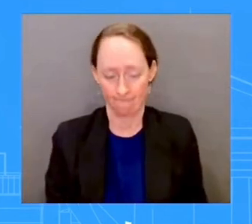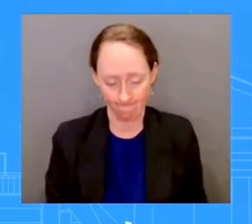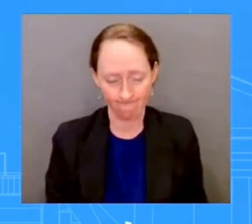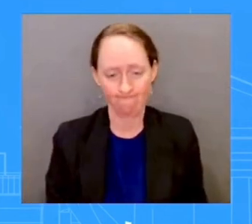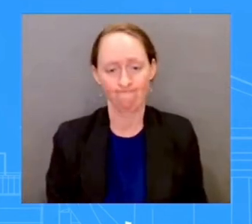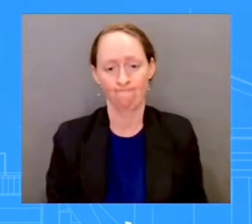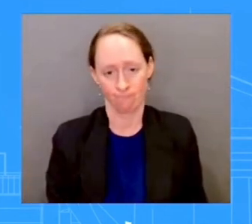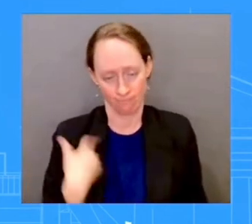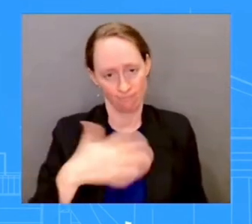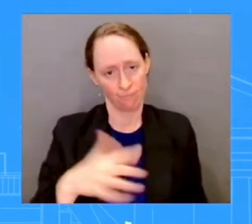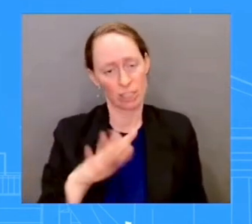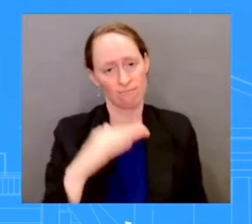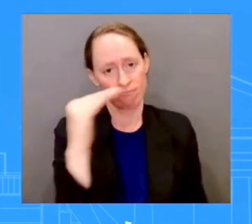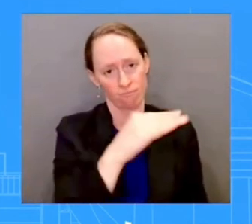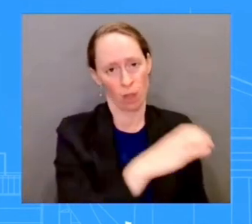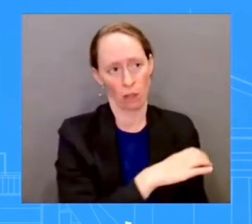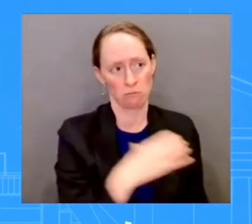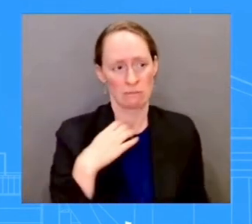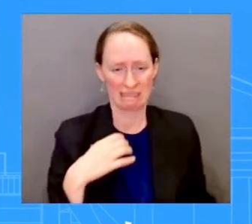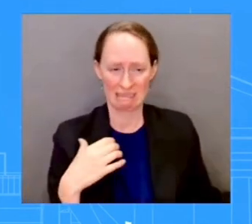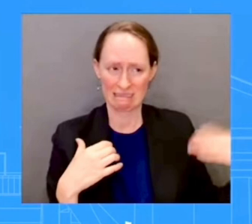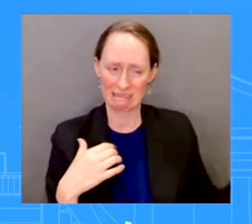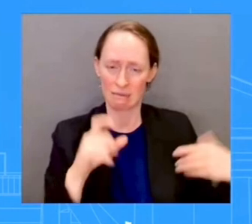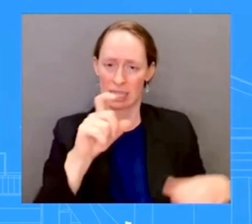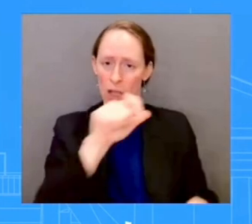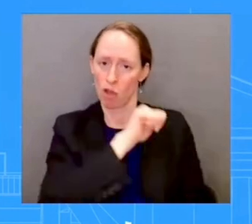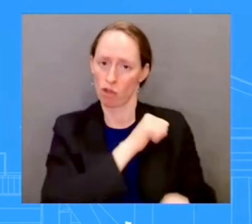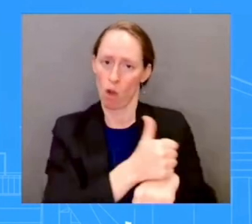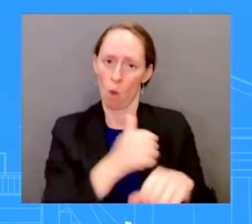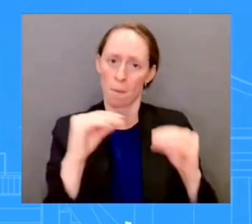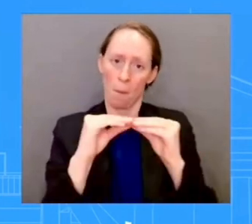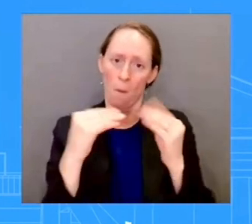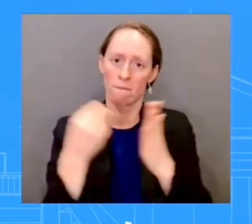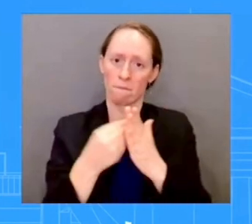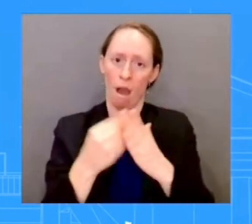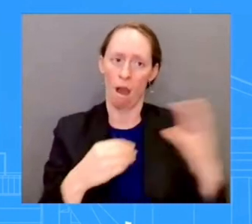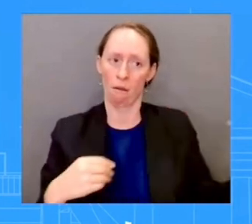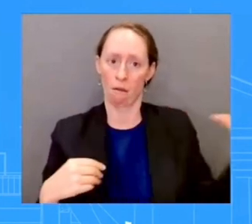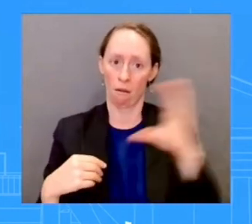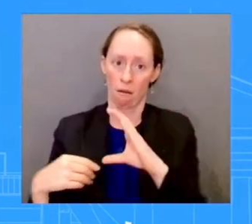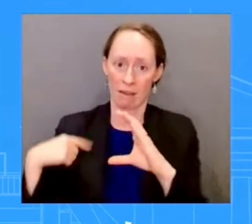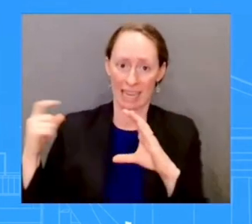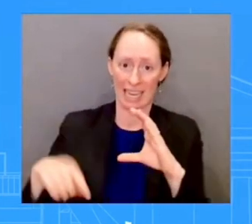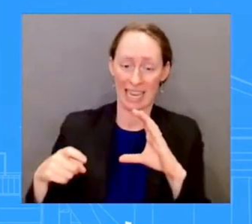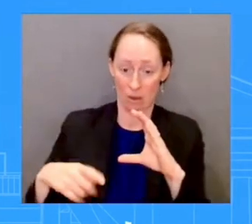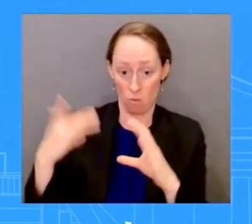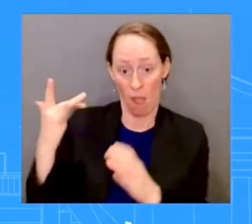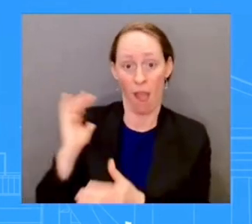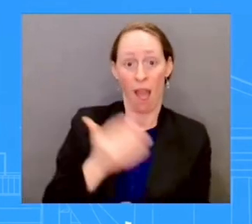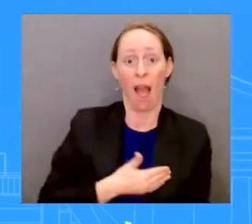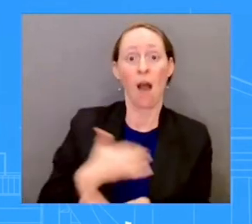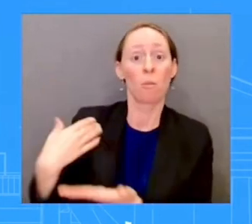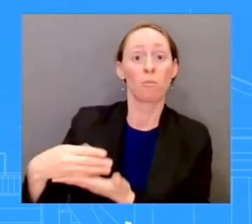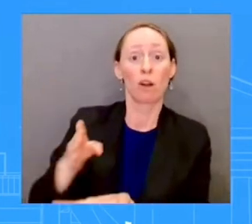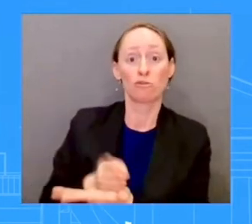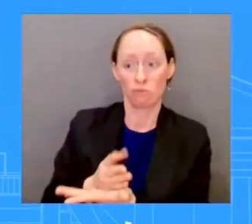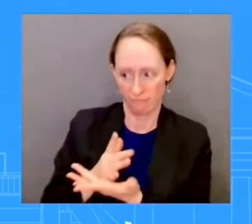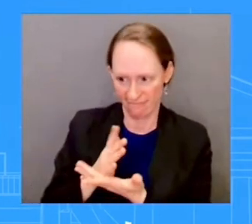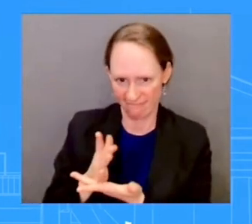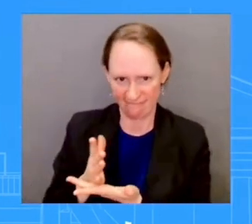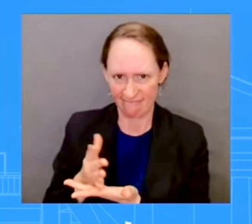fund has been depleted. We have requested $12 billion because we know that every American expects FEMA to be there